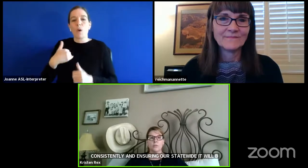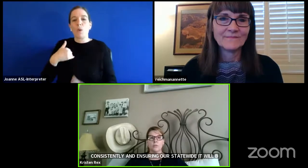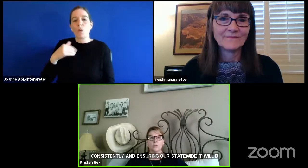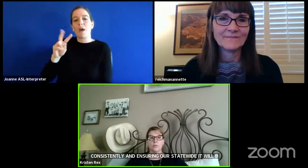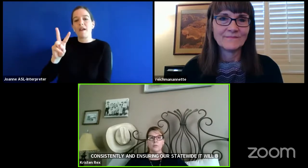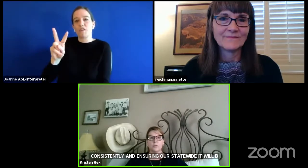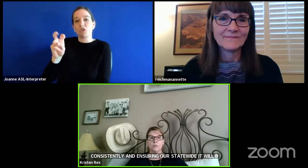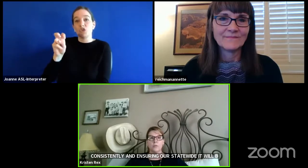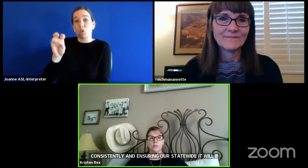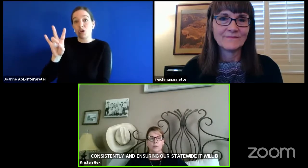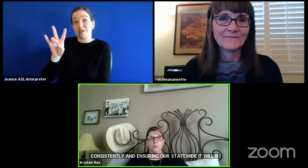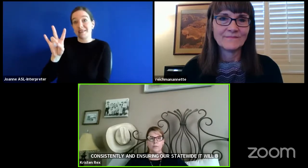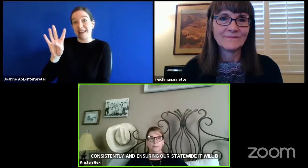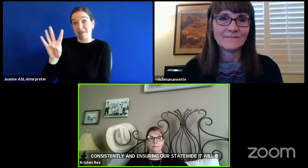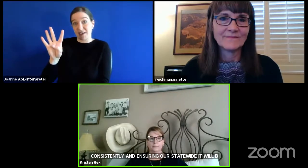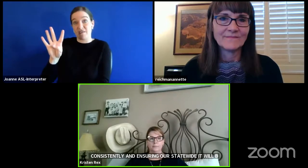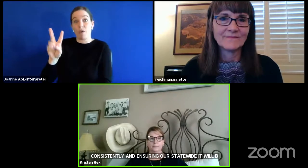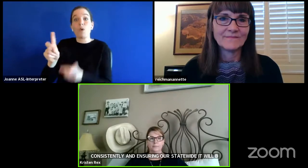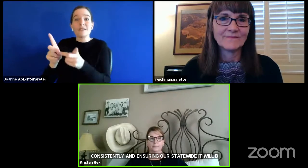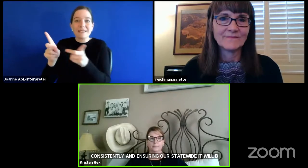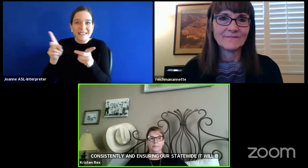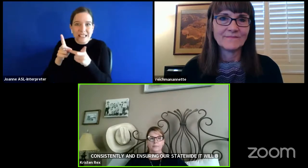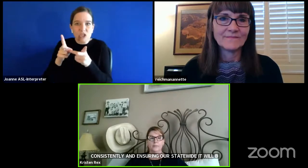and charter schools with instruction.